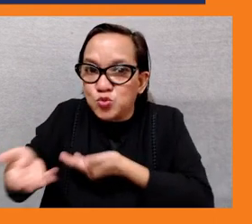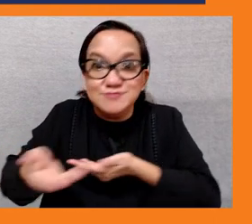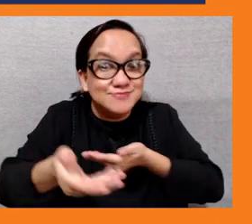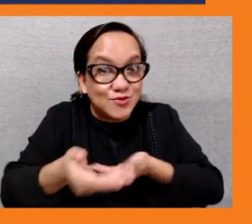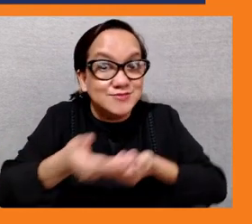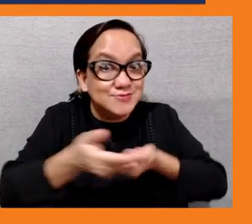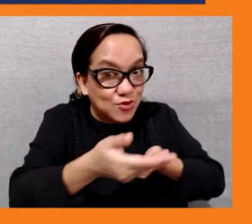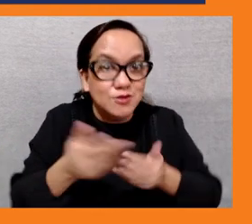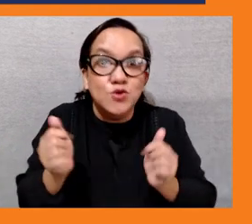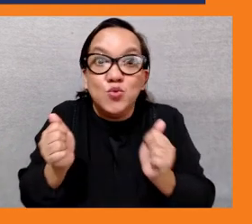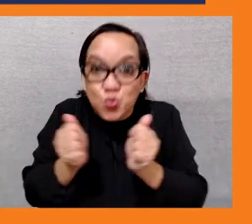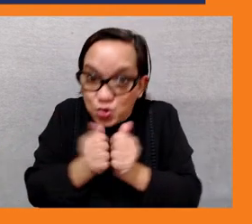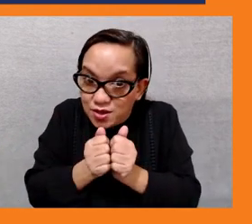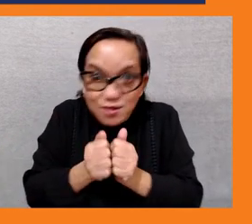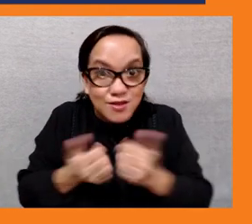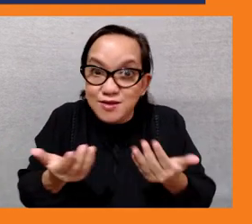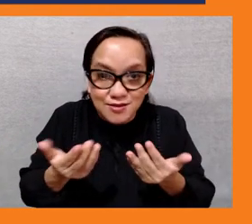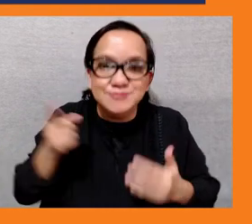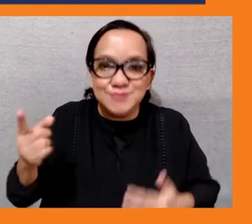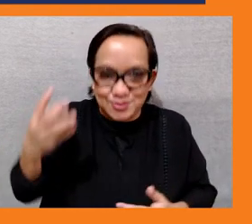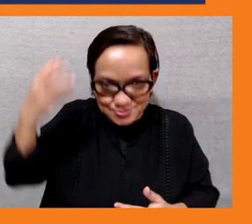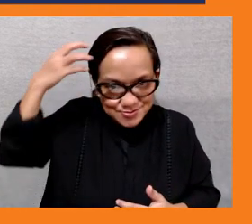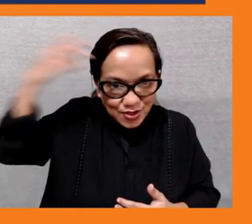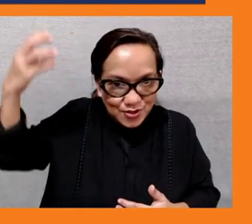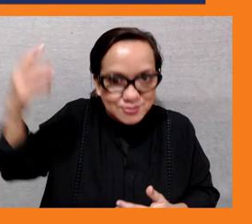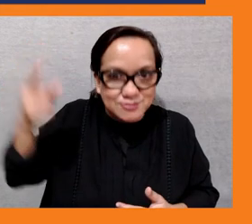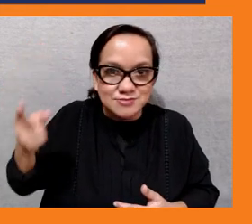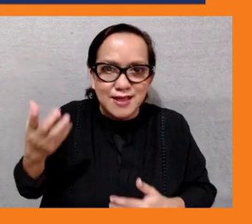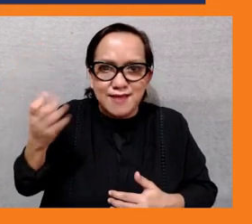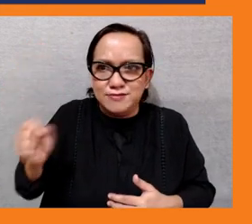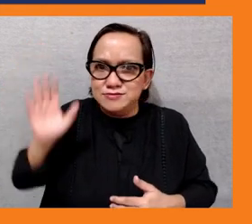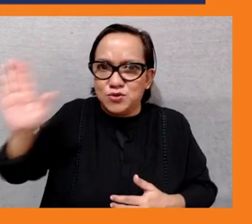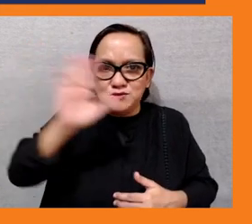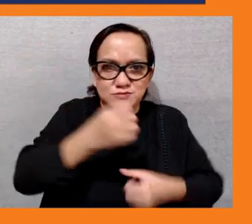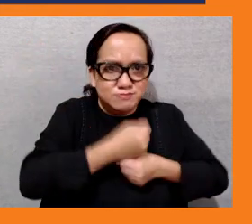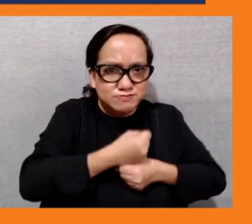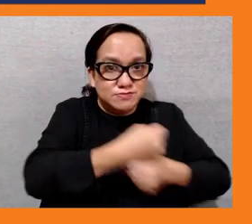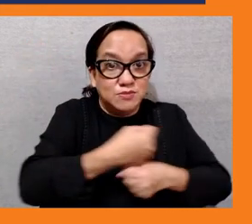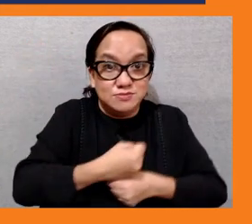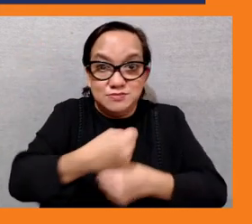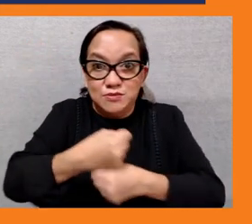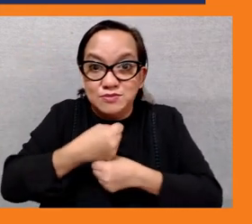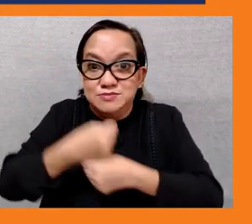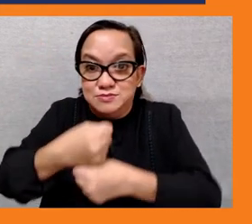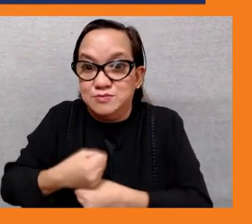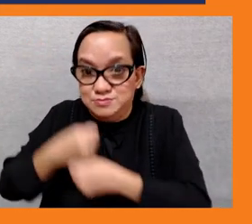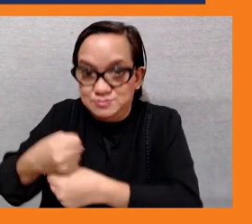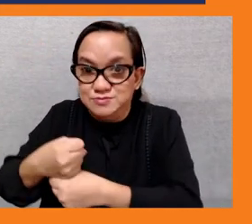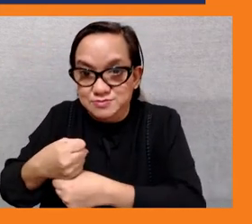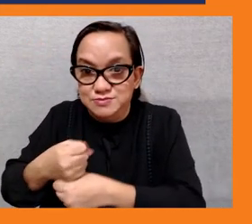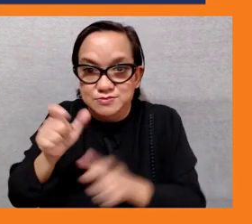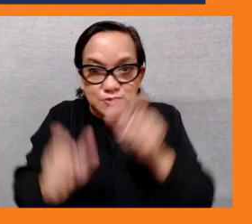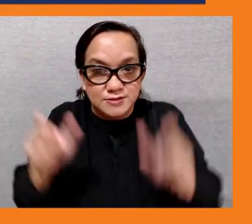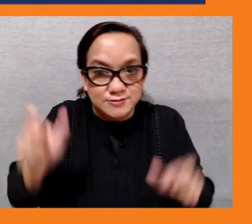education health has been conducted somewhat separate sometimes to the climate and any you know support on